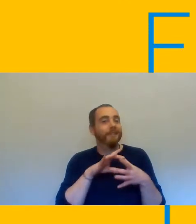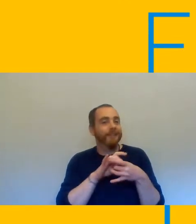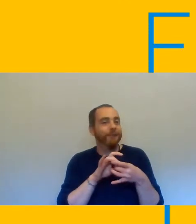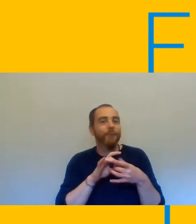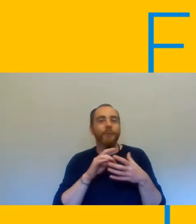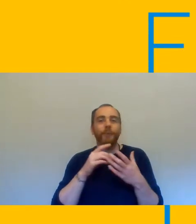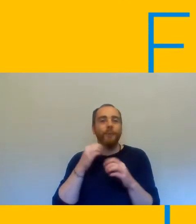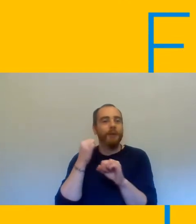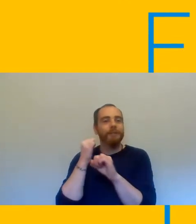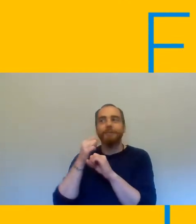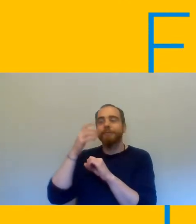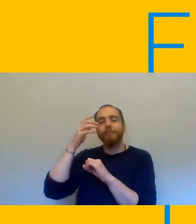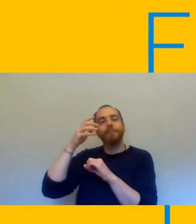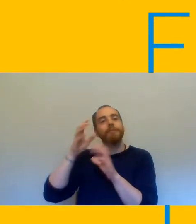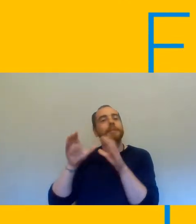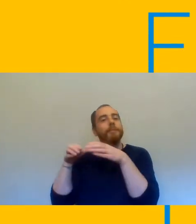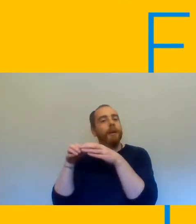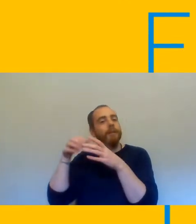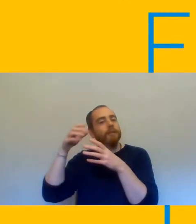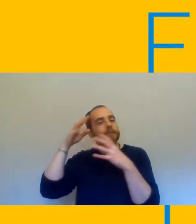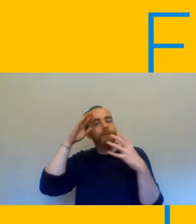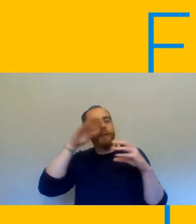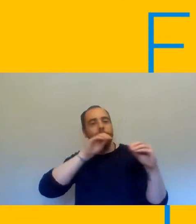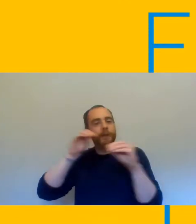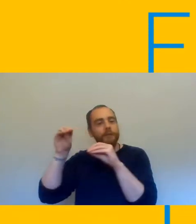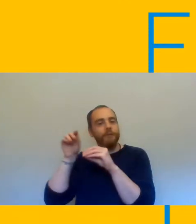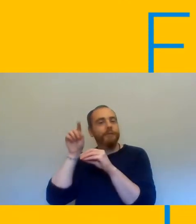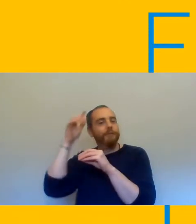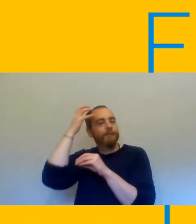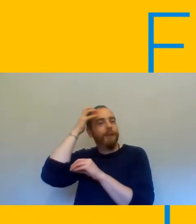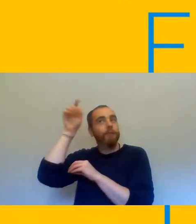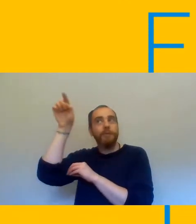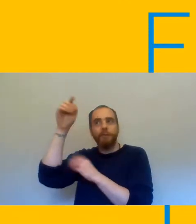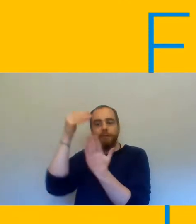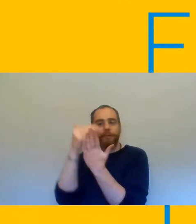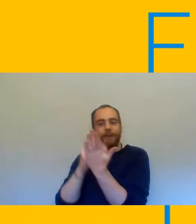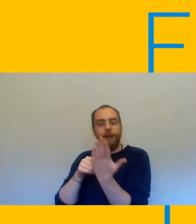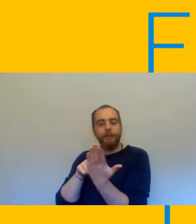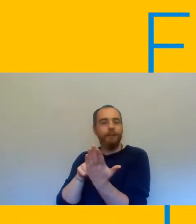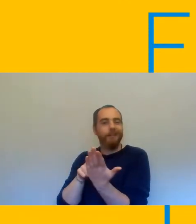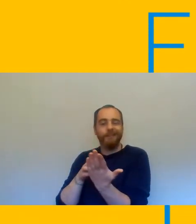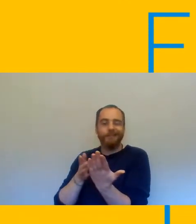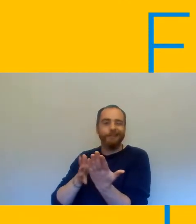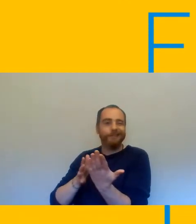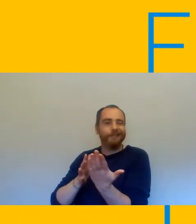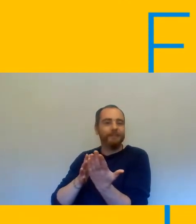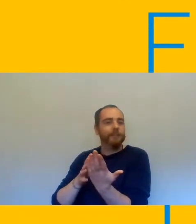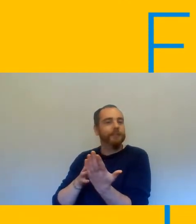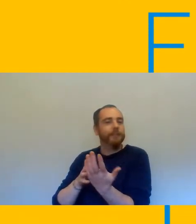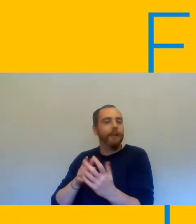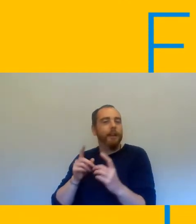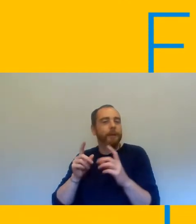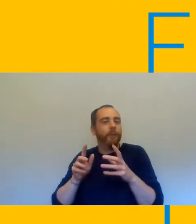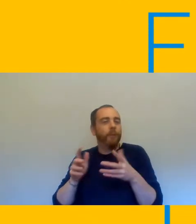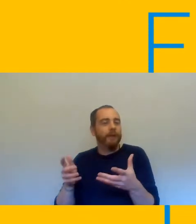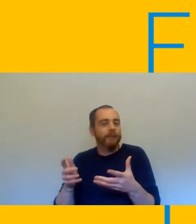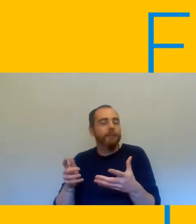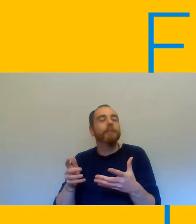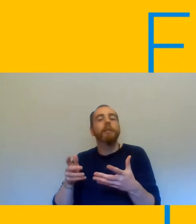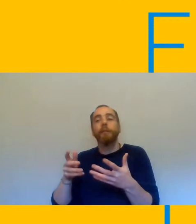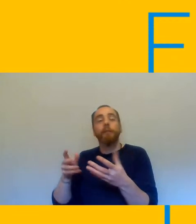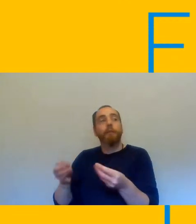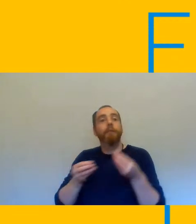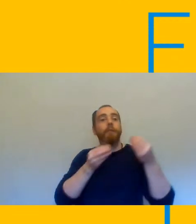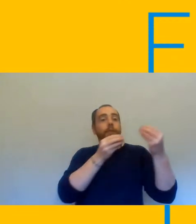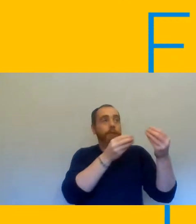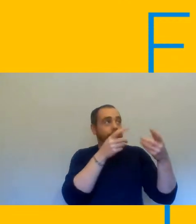for education is um is something to be improved on you know by employers and they have that opportunity uh to show that leadership